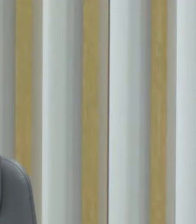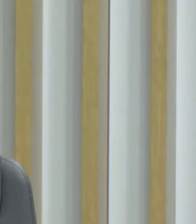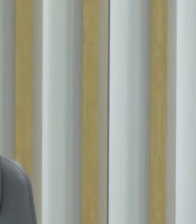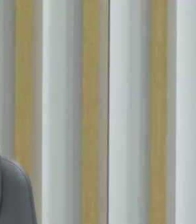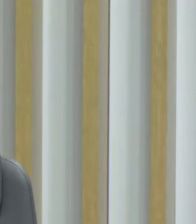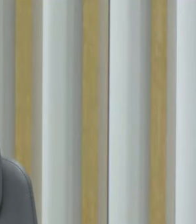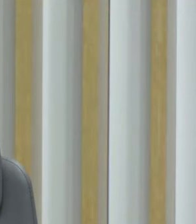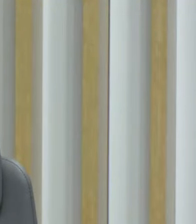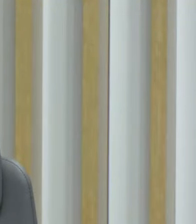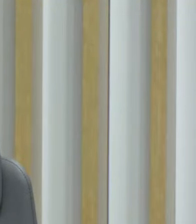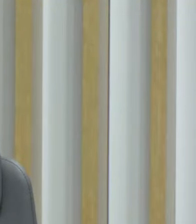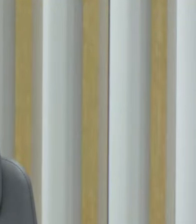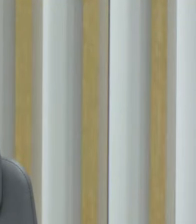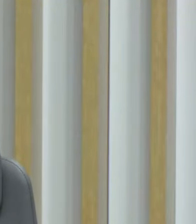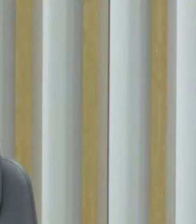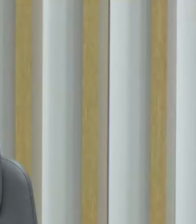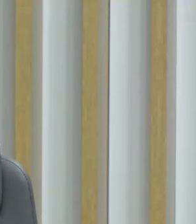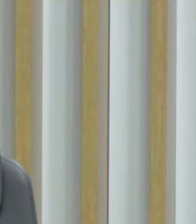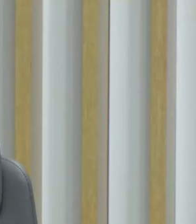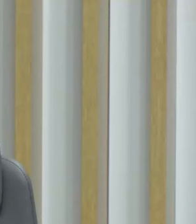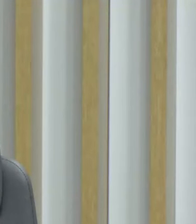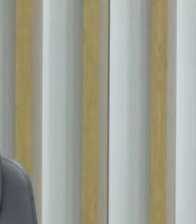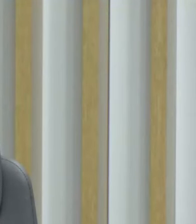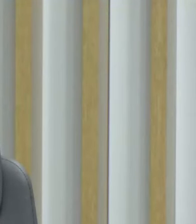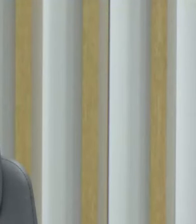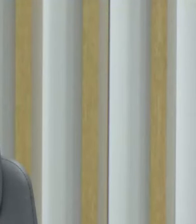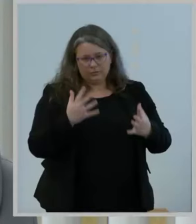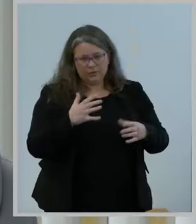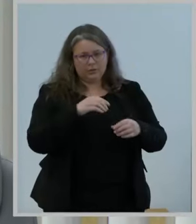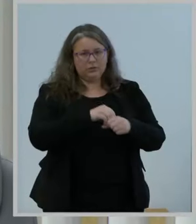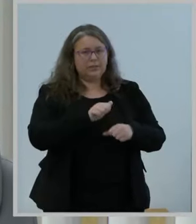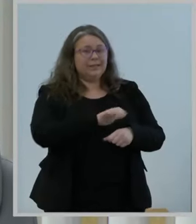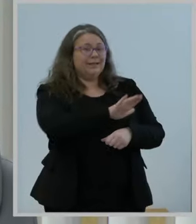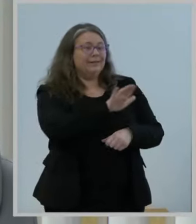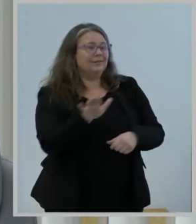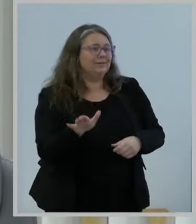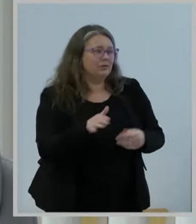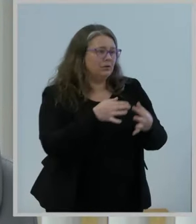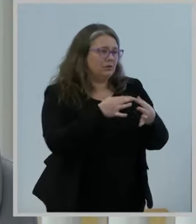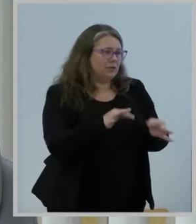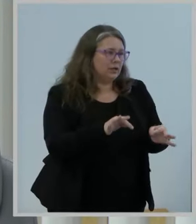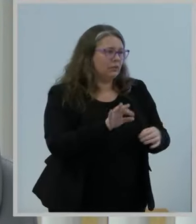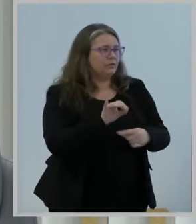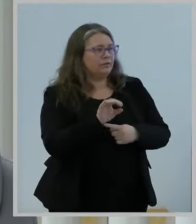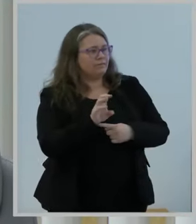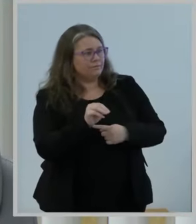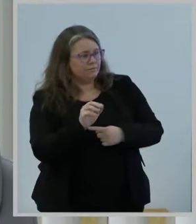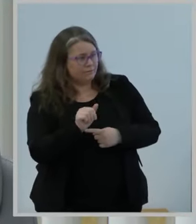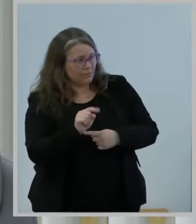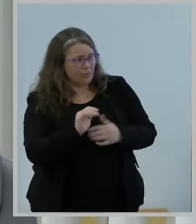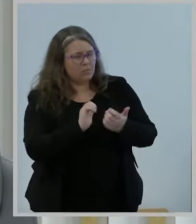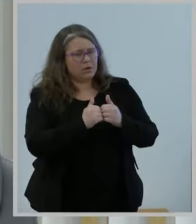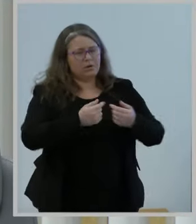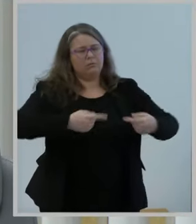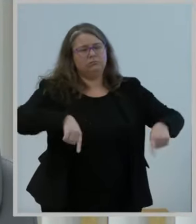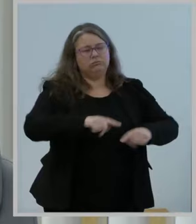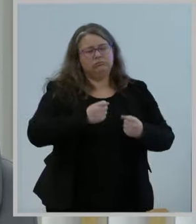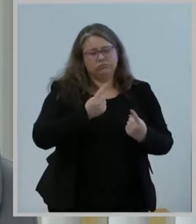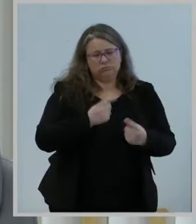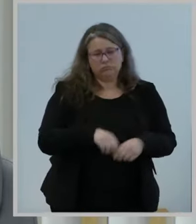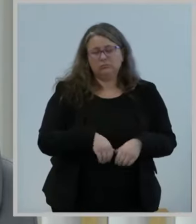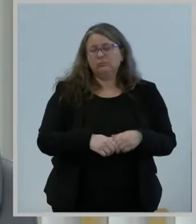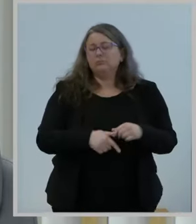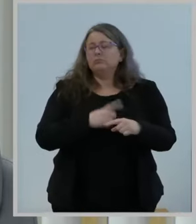-saving emergency information in the language and format they understand. Among other requirements, we will now require that wireless